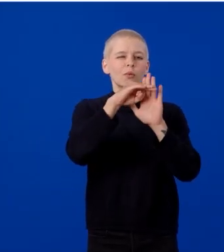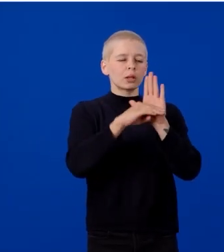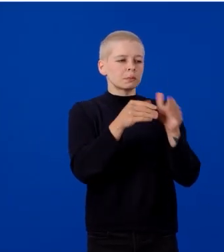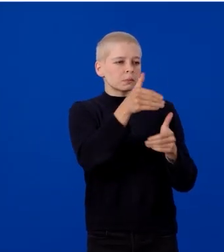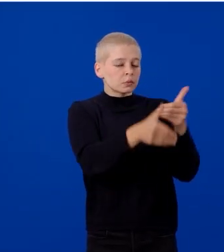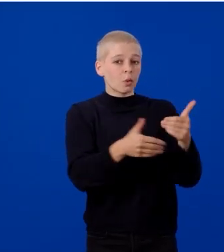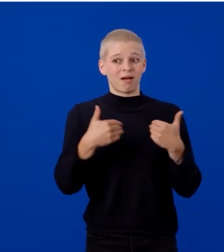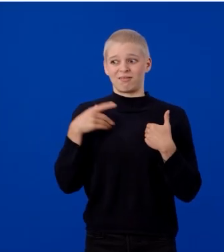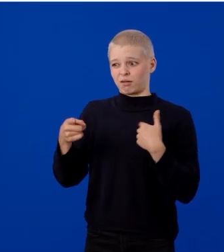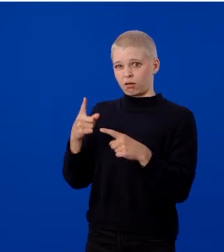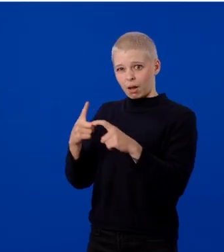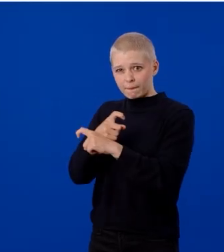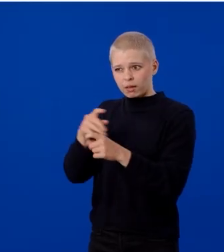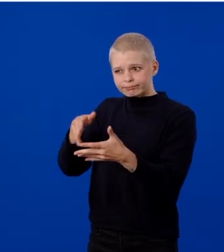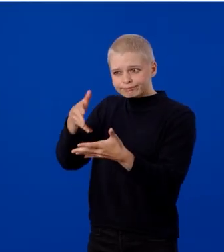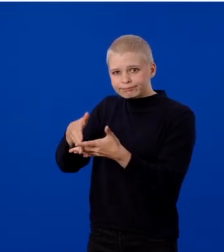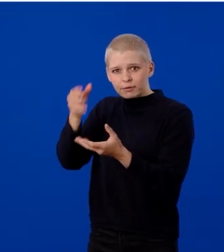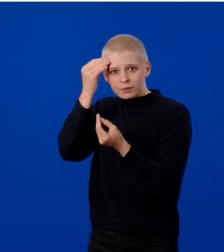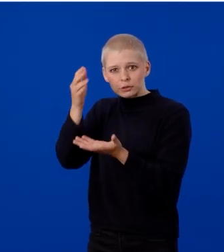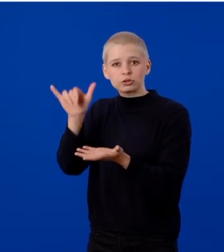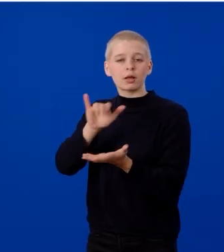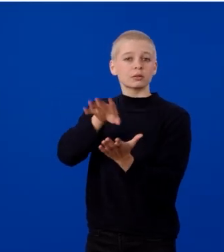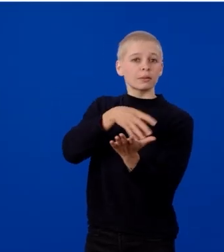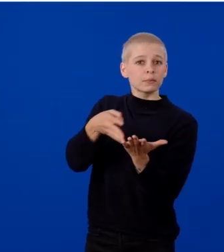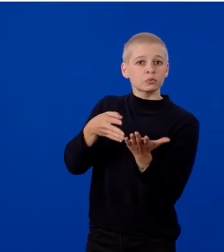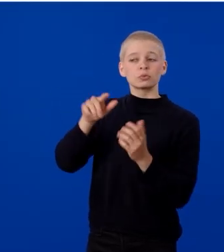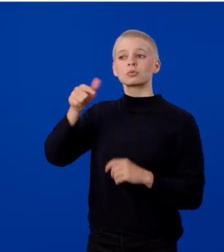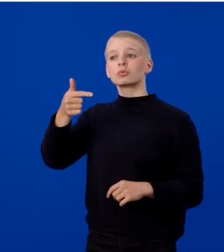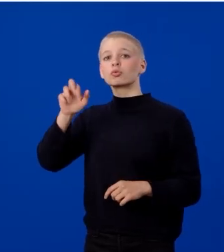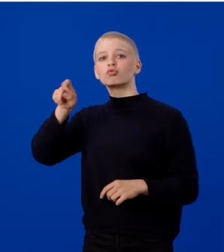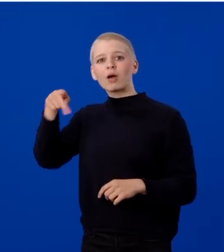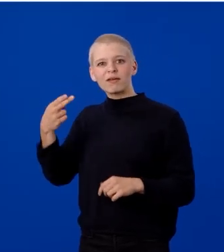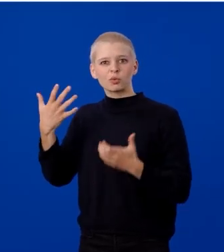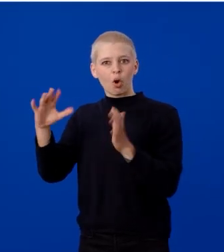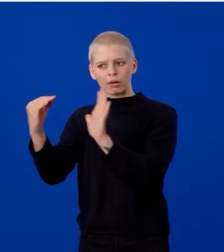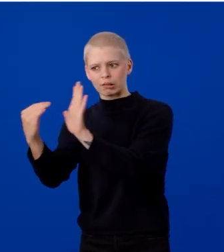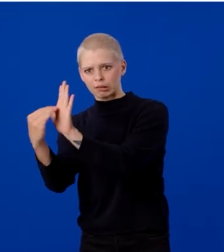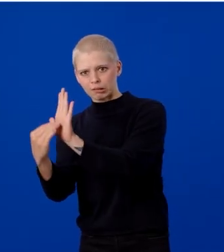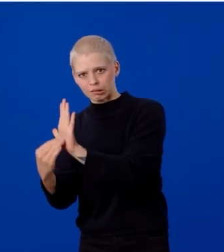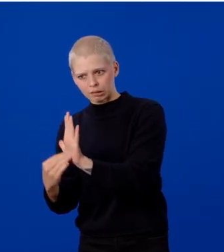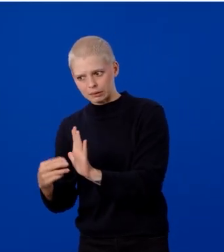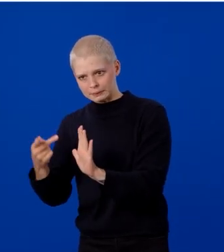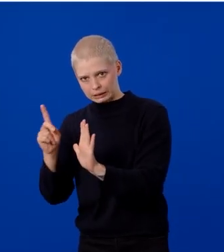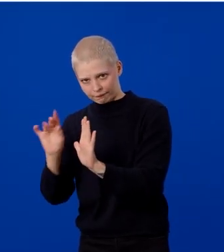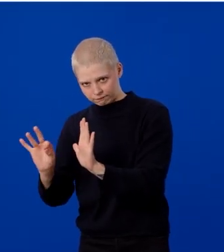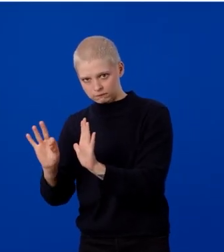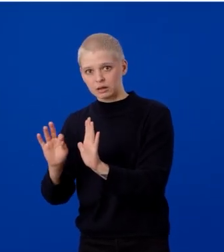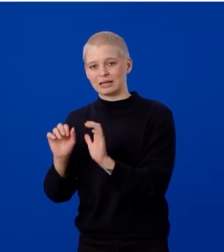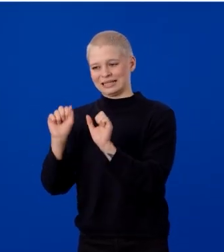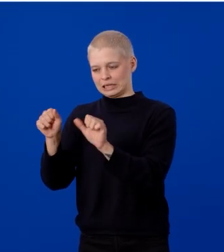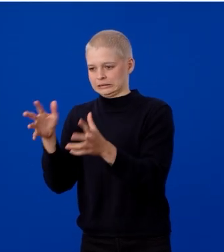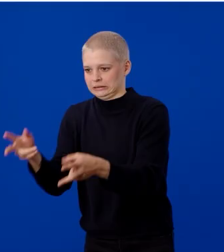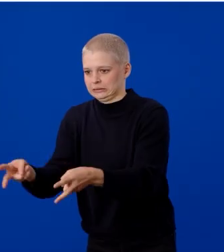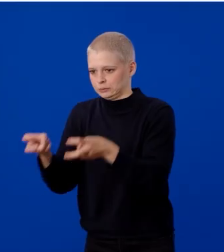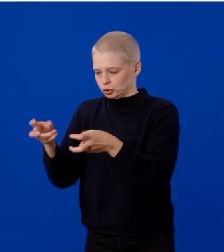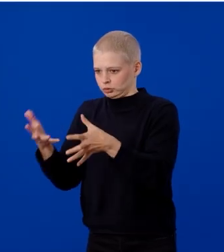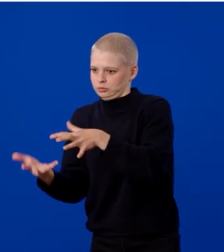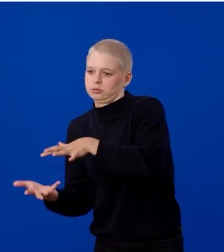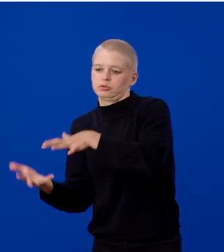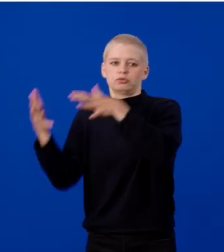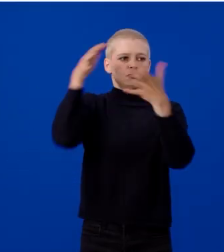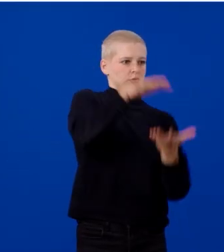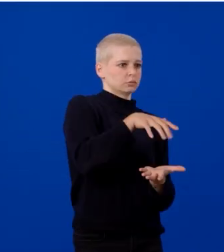information such as tables and graphs buried in PDFs and transform it into structured